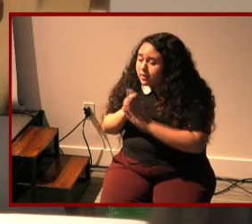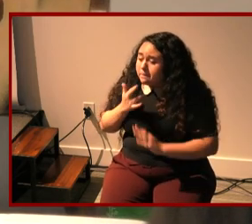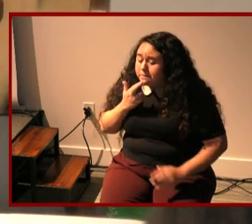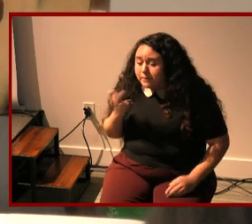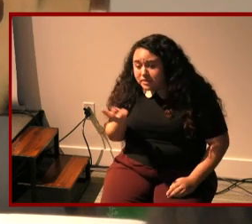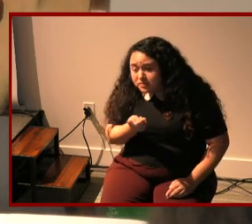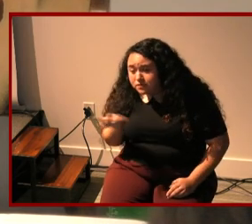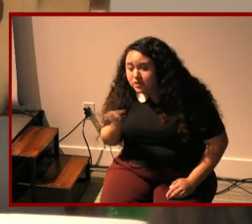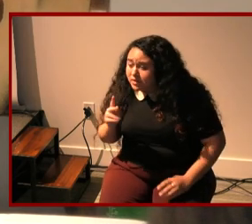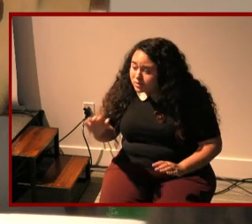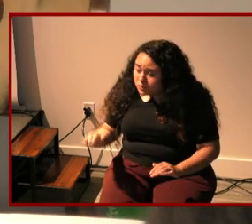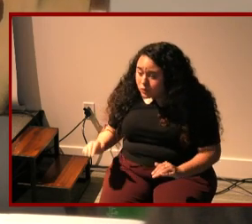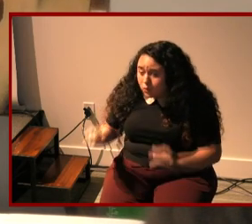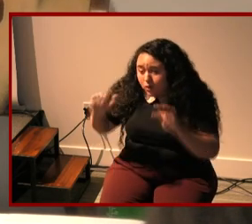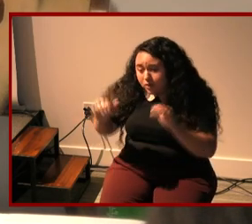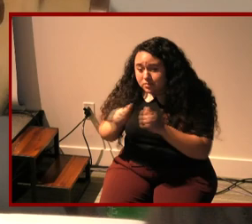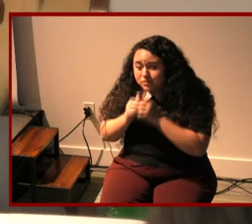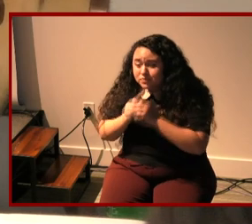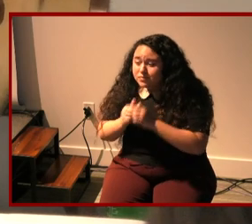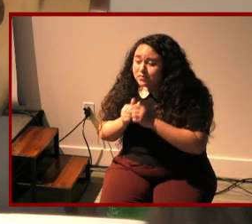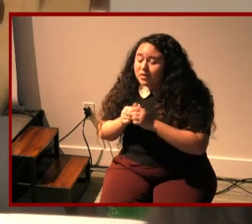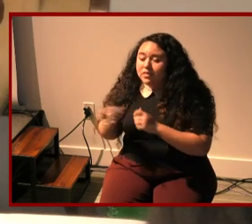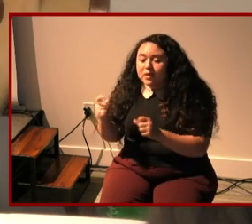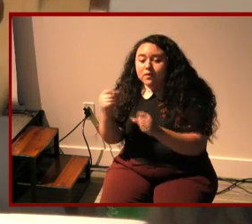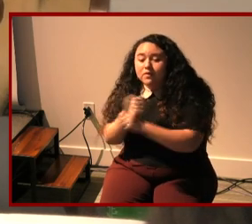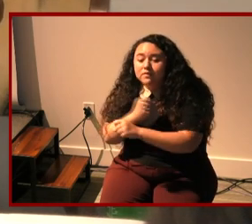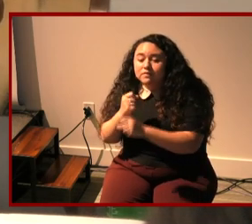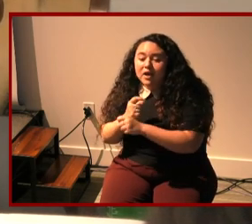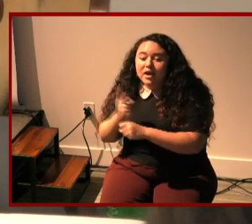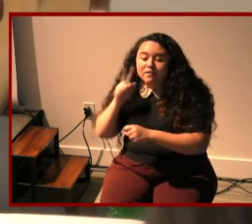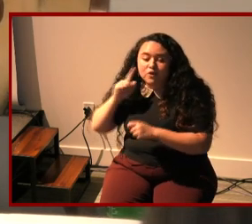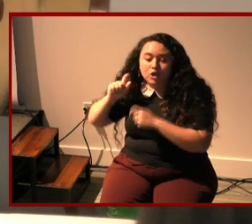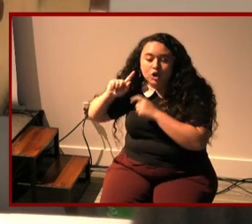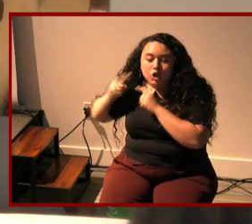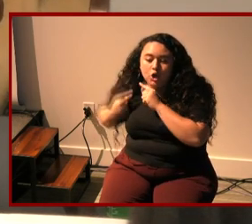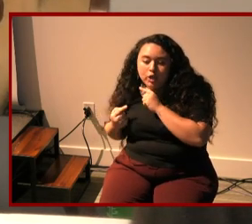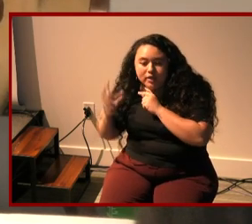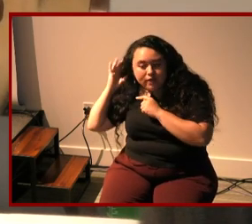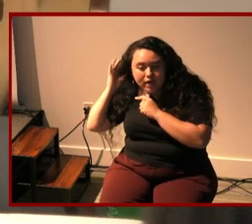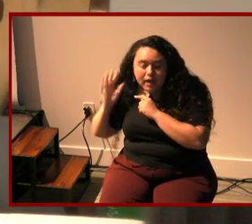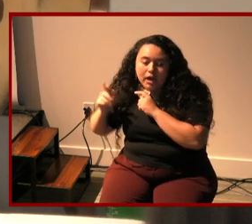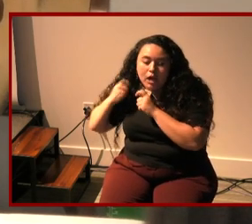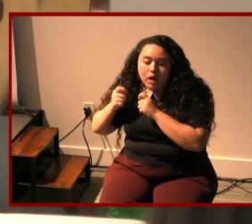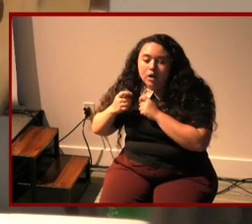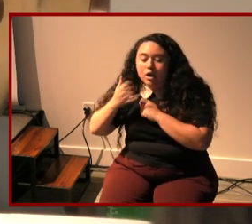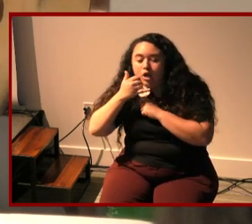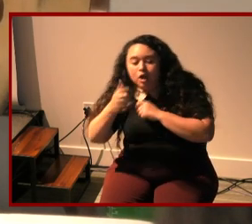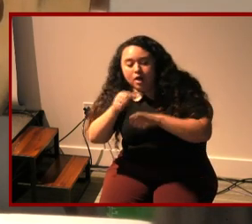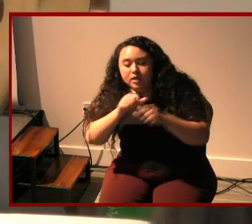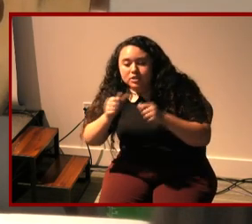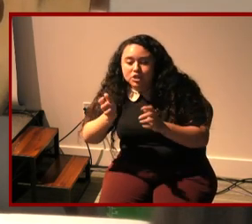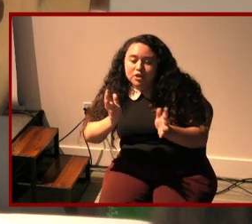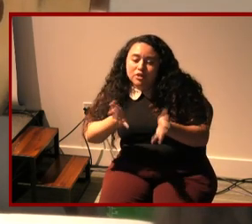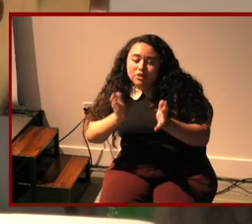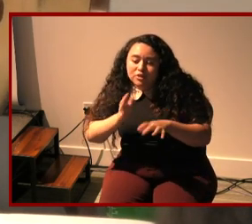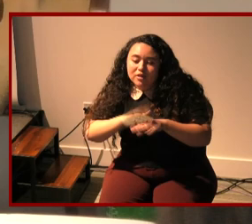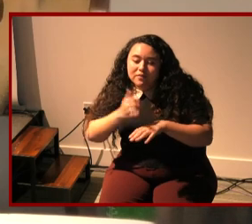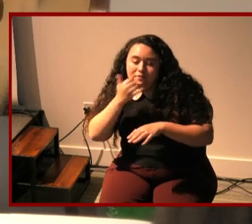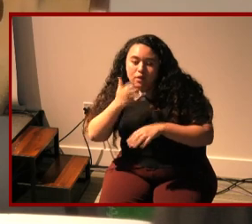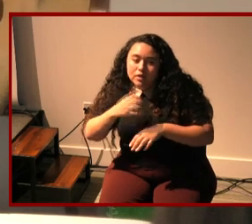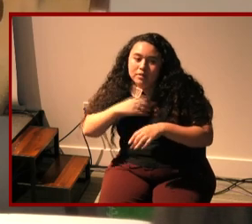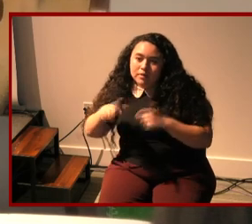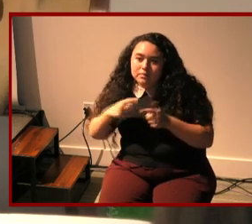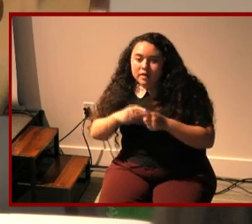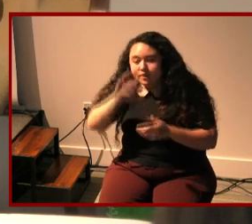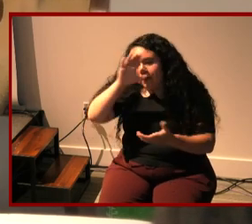and and she i i mean she says they were going to fight over curling irons and then they were going to call each other on the phone and complain about